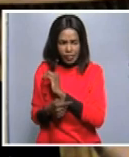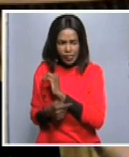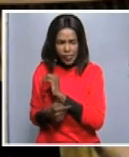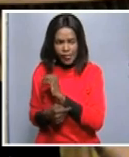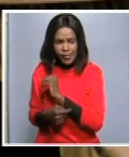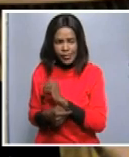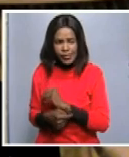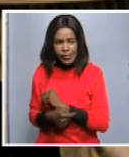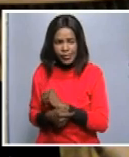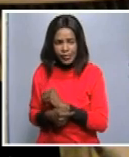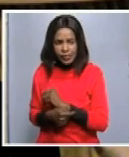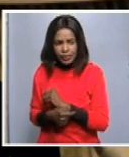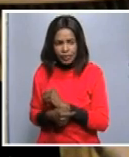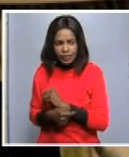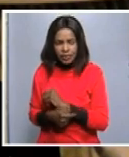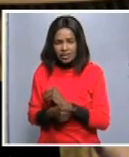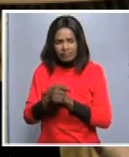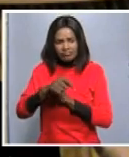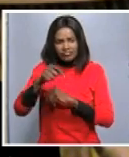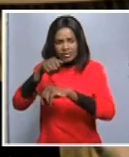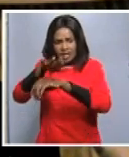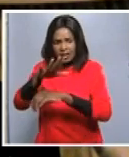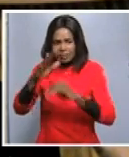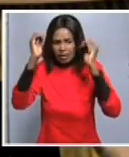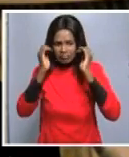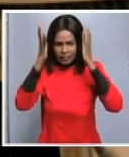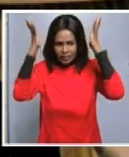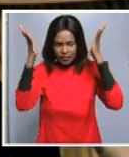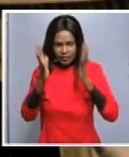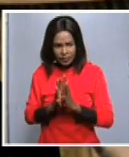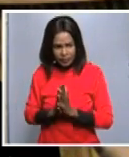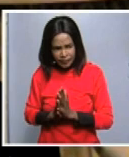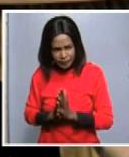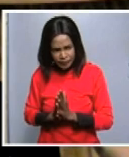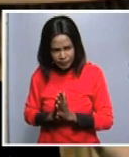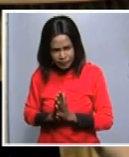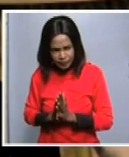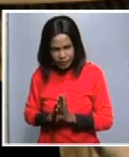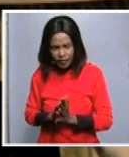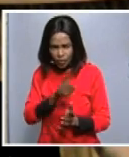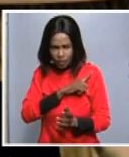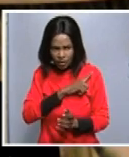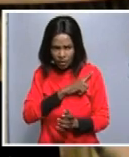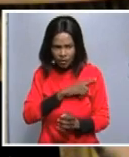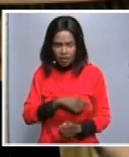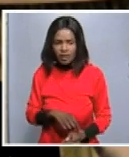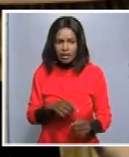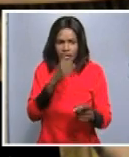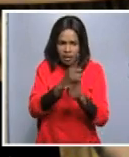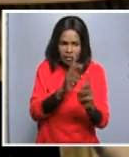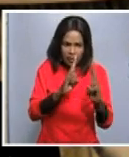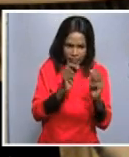for a number of days to iswatini to meet both the authorities and the broader stakeholders